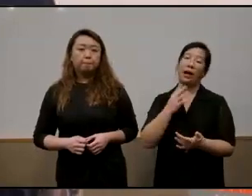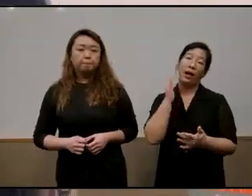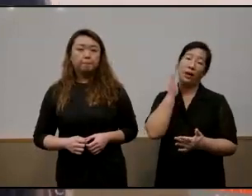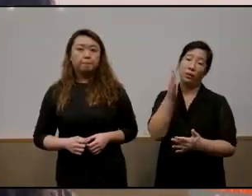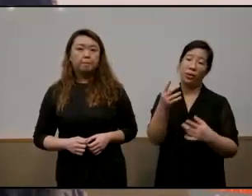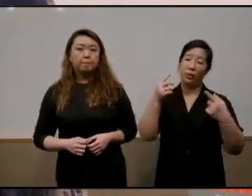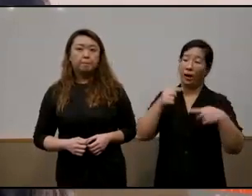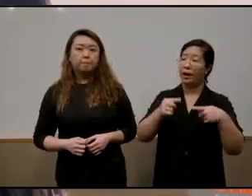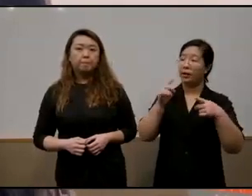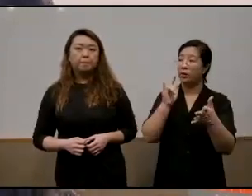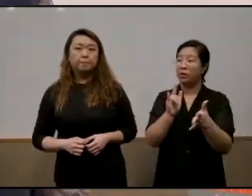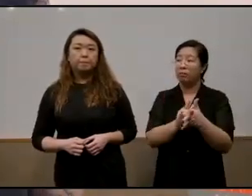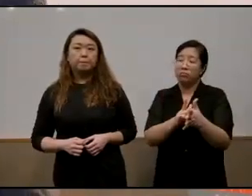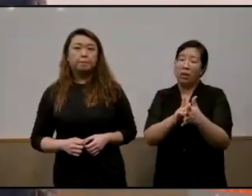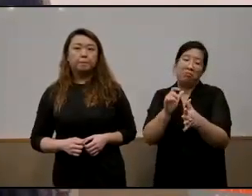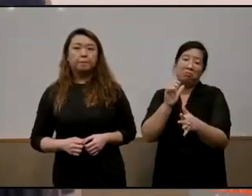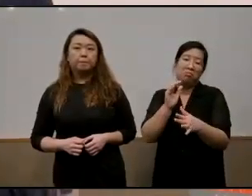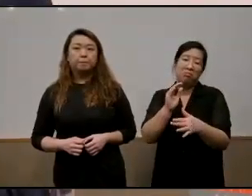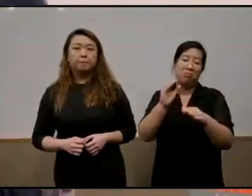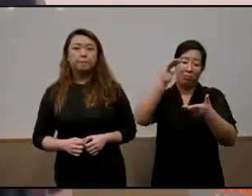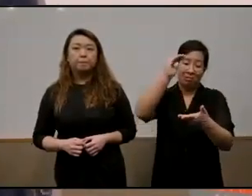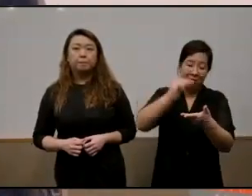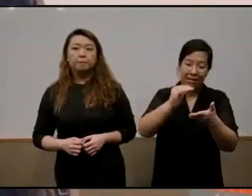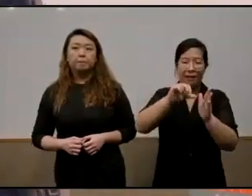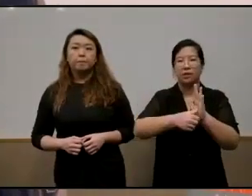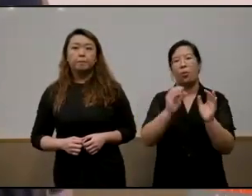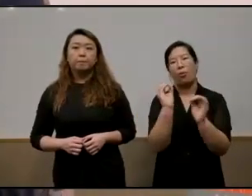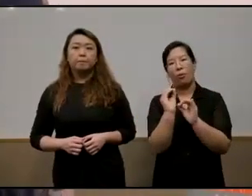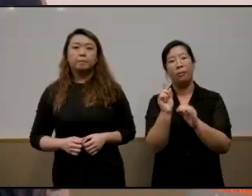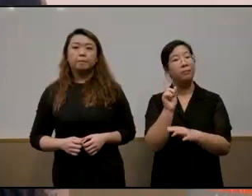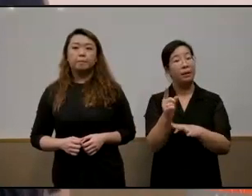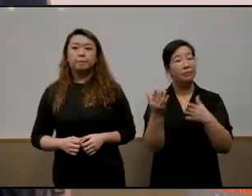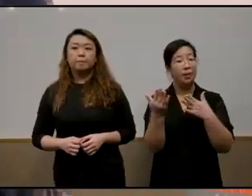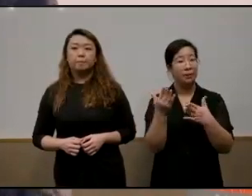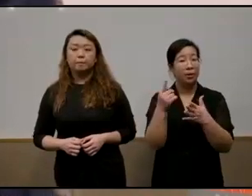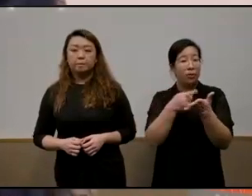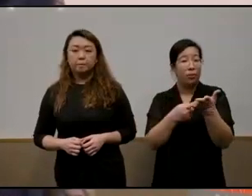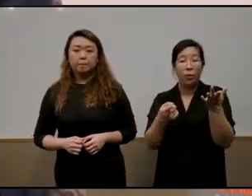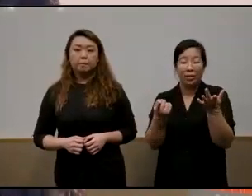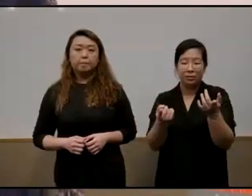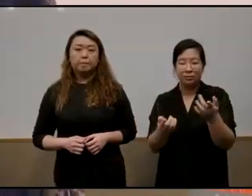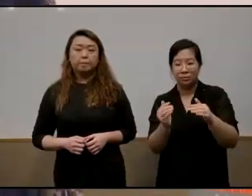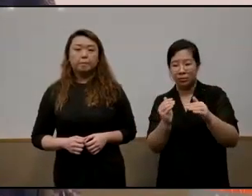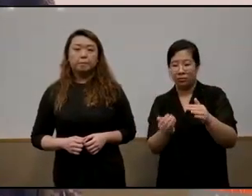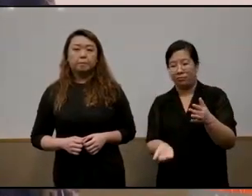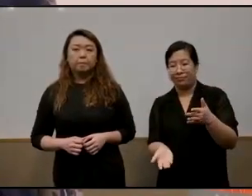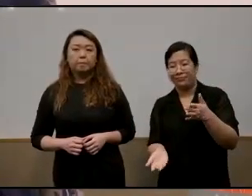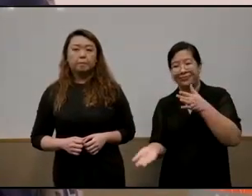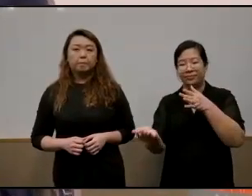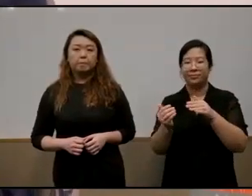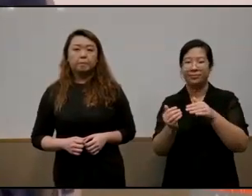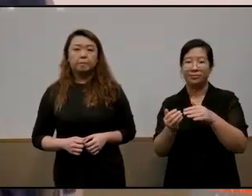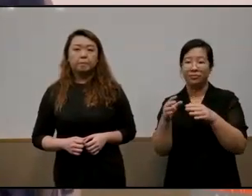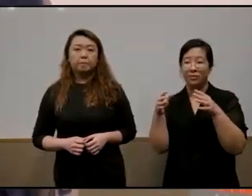that there is no less emphasis but probably what has overtaken the role of the